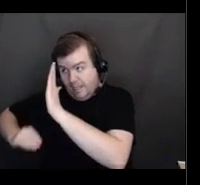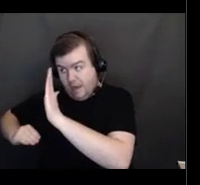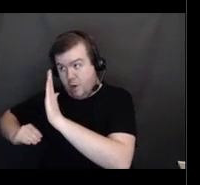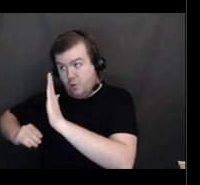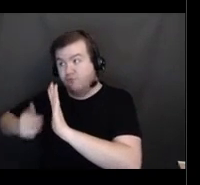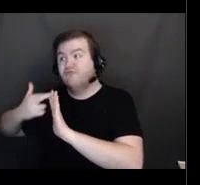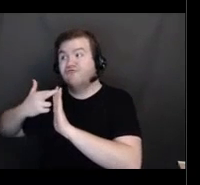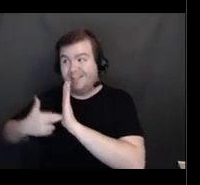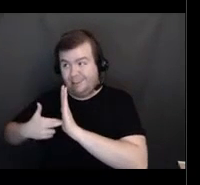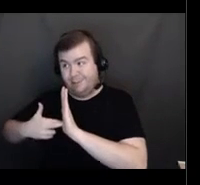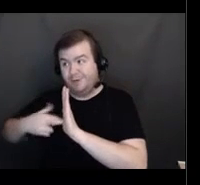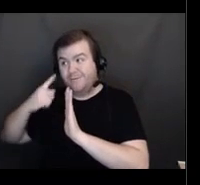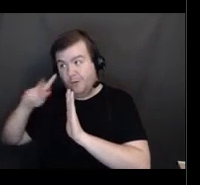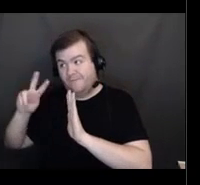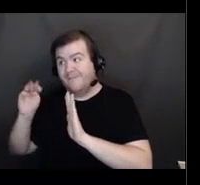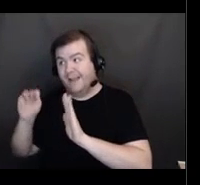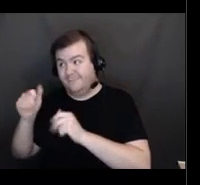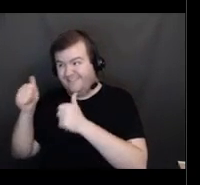into VAMS.